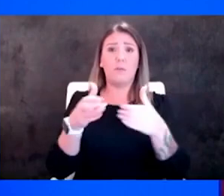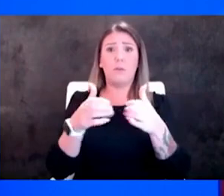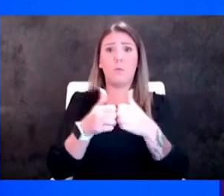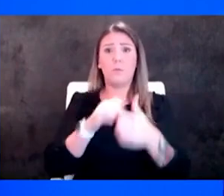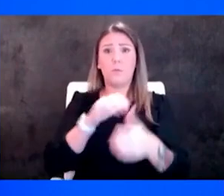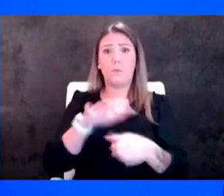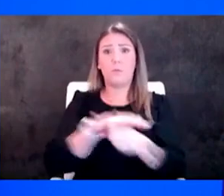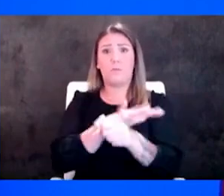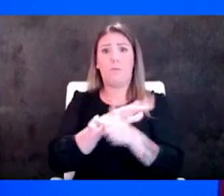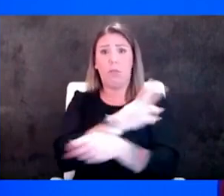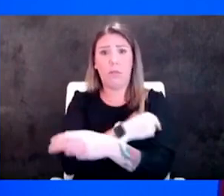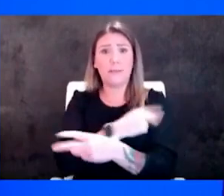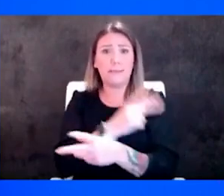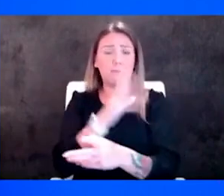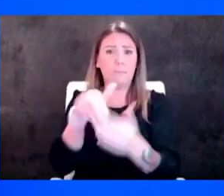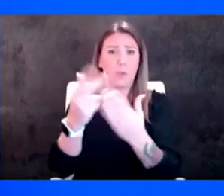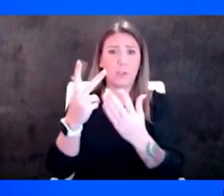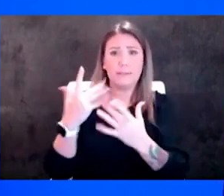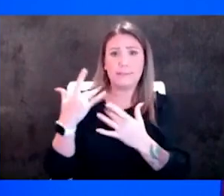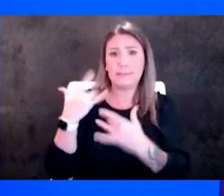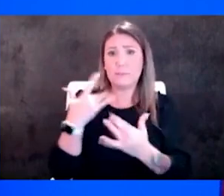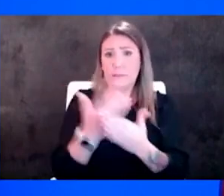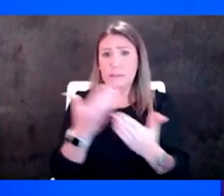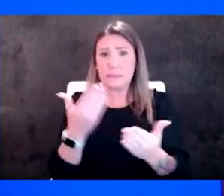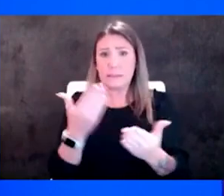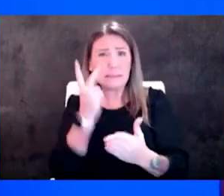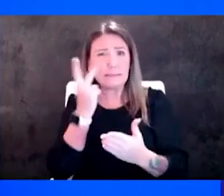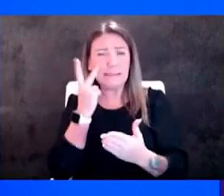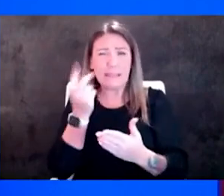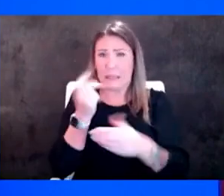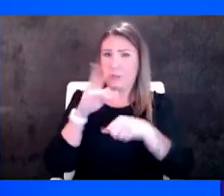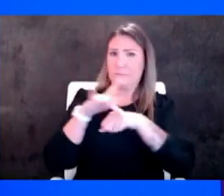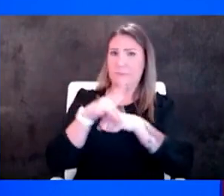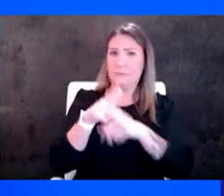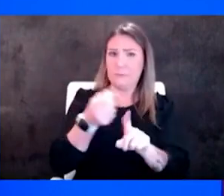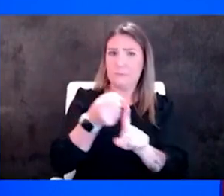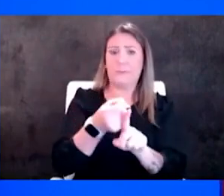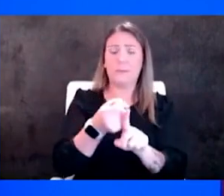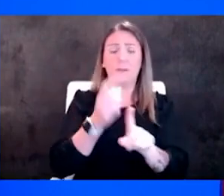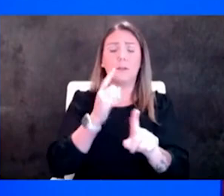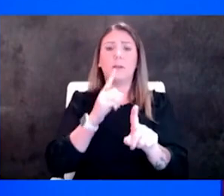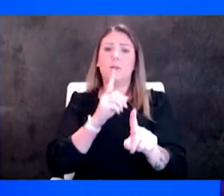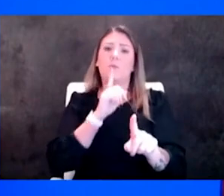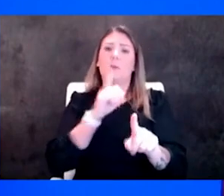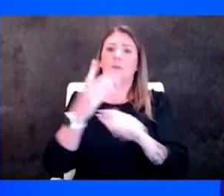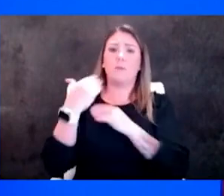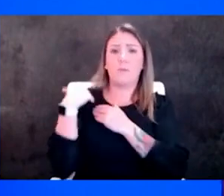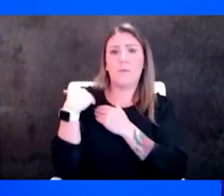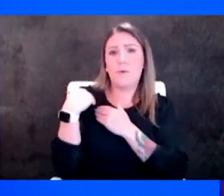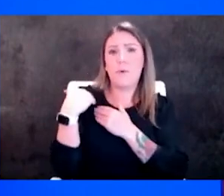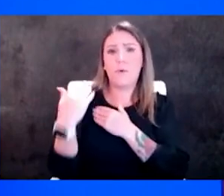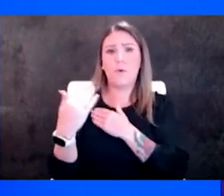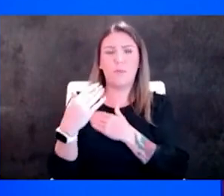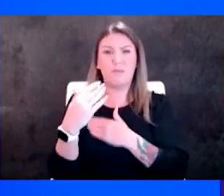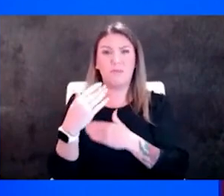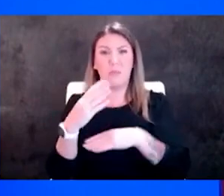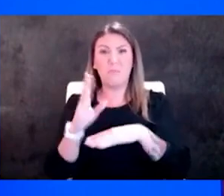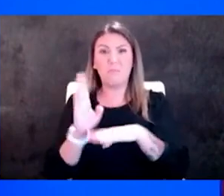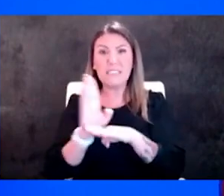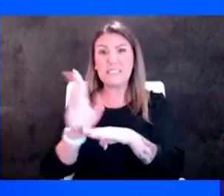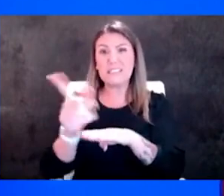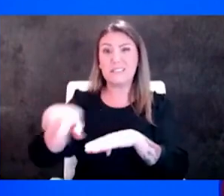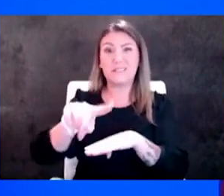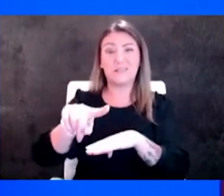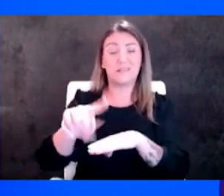things you see this year some of them a little earlier this year is really putting some stress on the facilities out there some of them are also